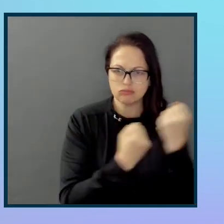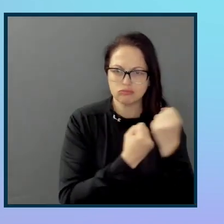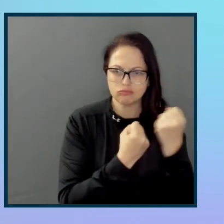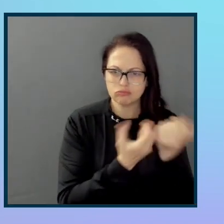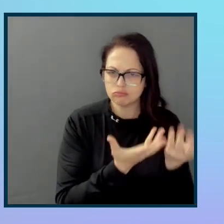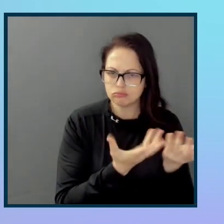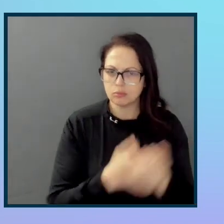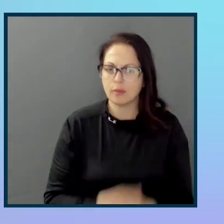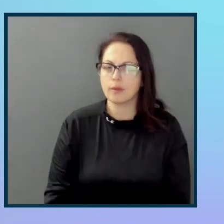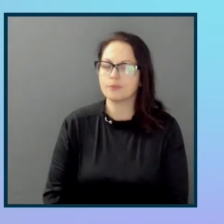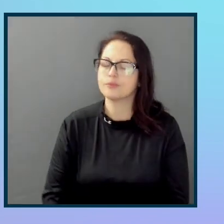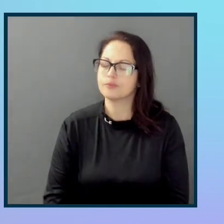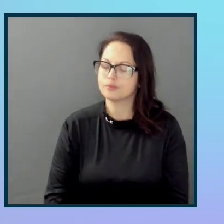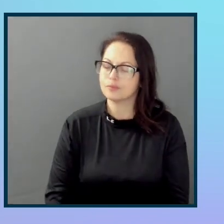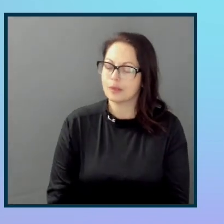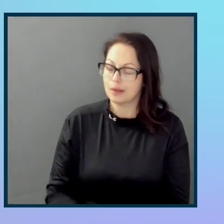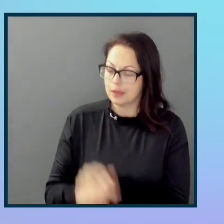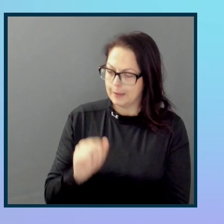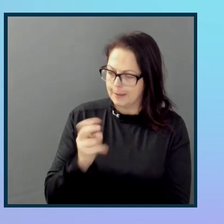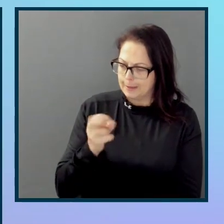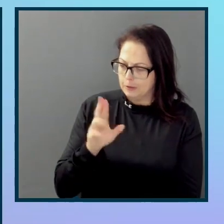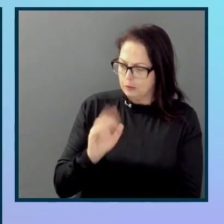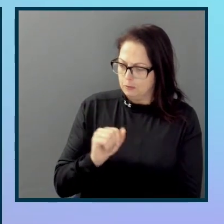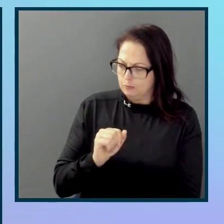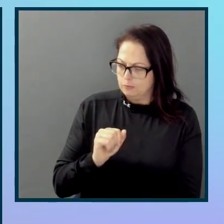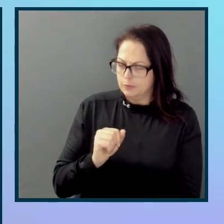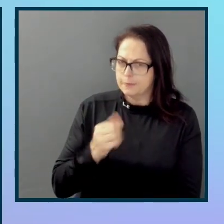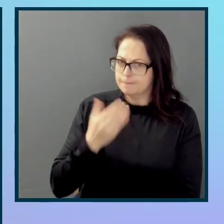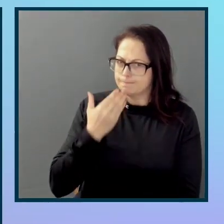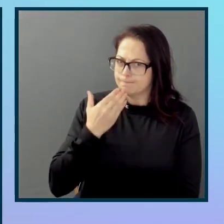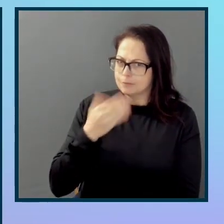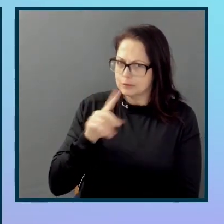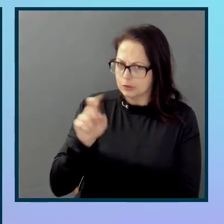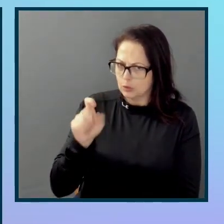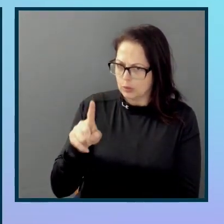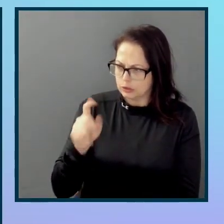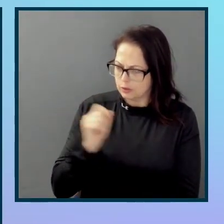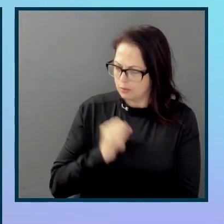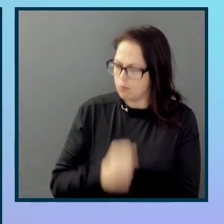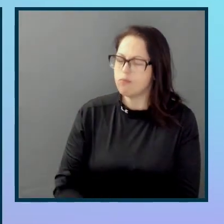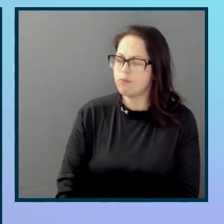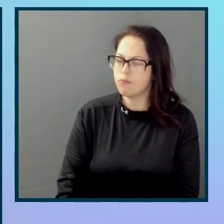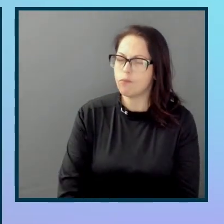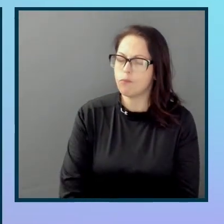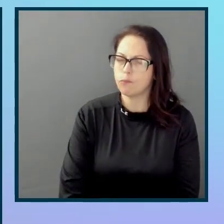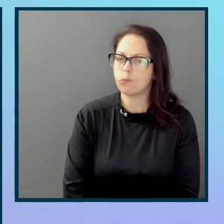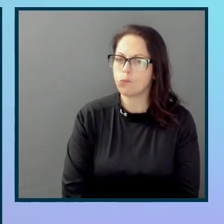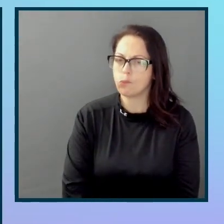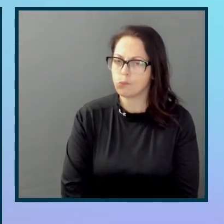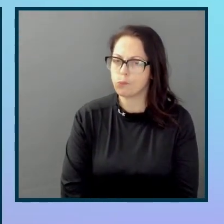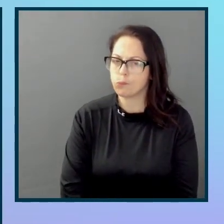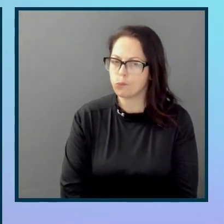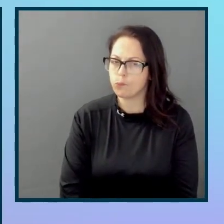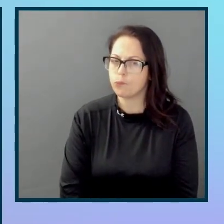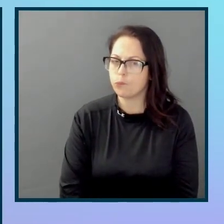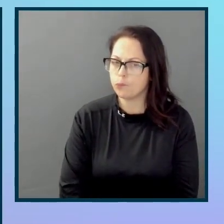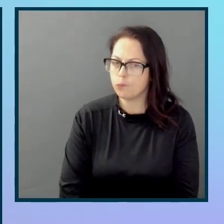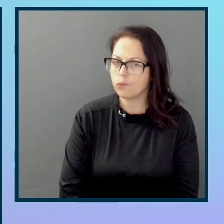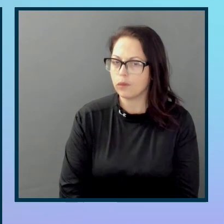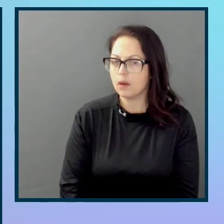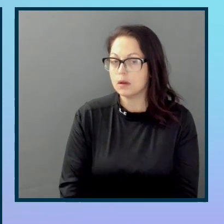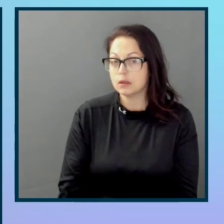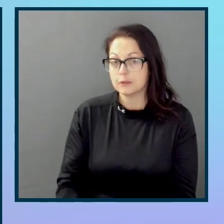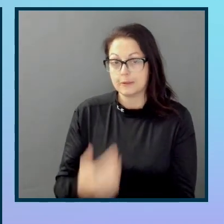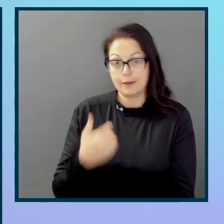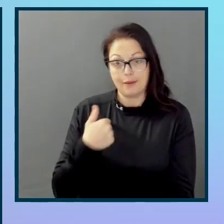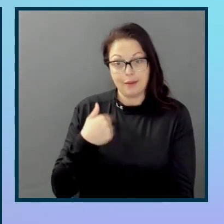Yeah, another really good question. I think, you know, a lot of it is a difficult one because you